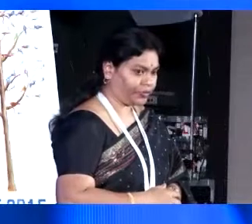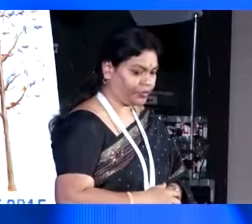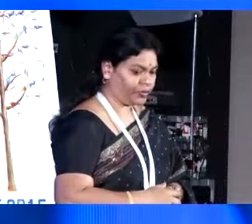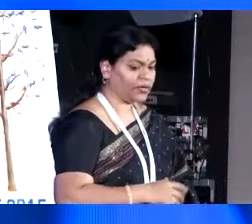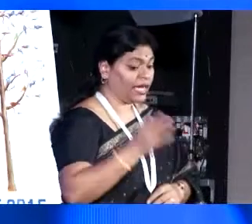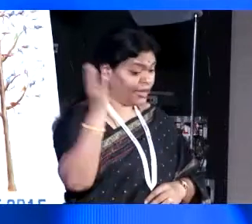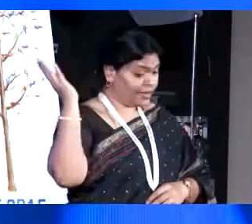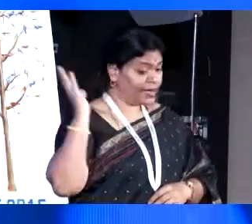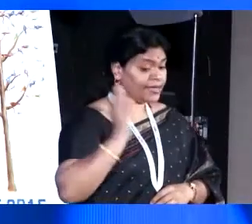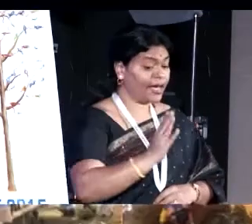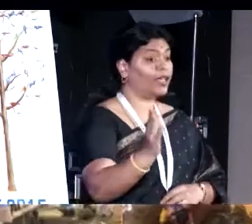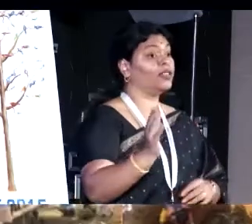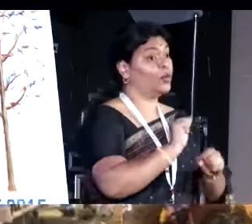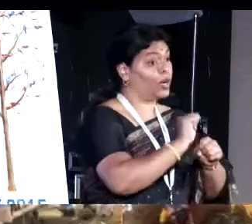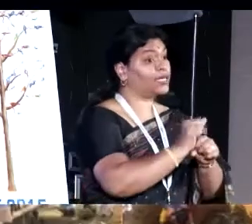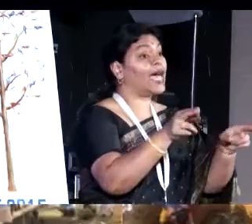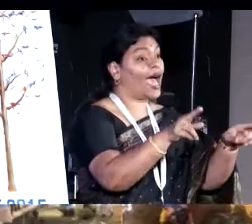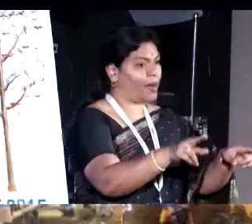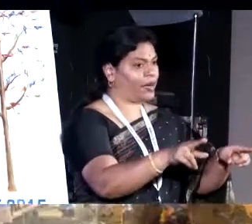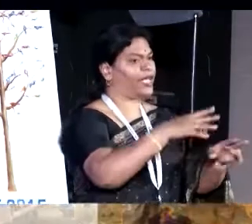This is how the wells are happening all across the country.